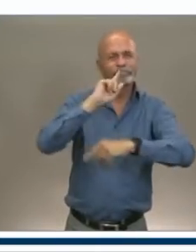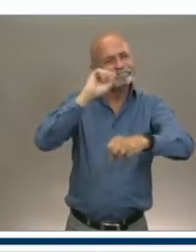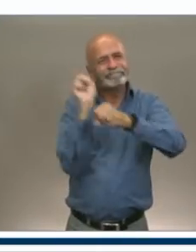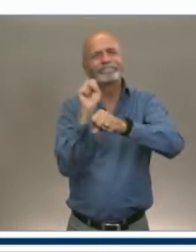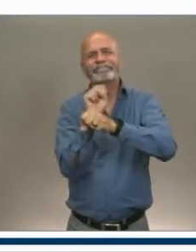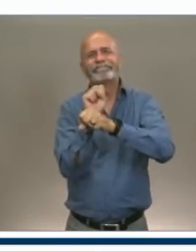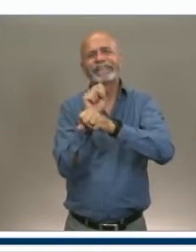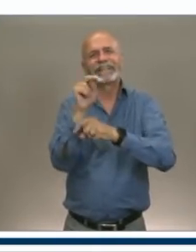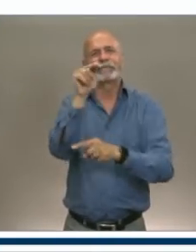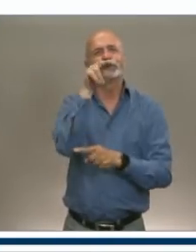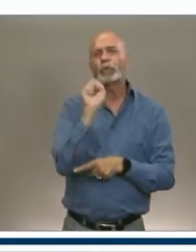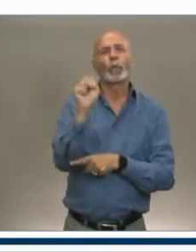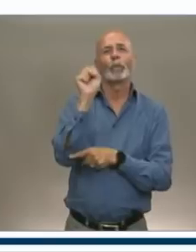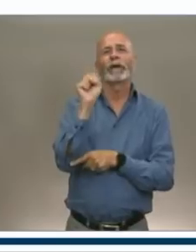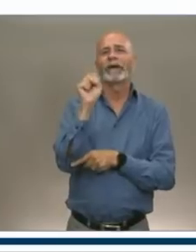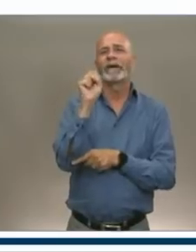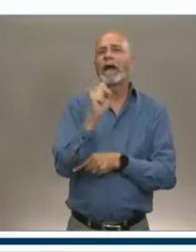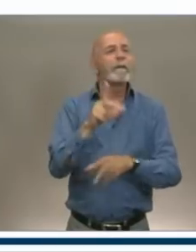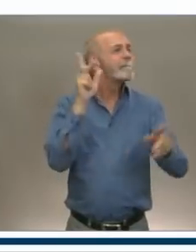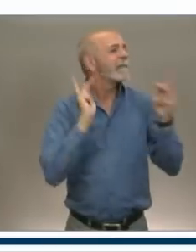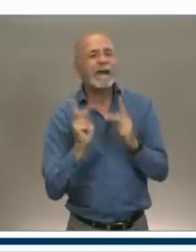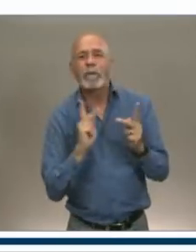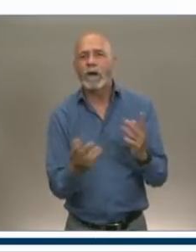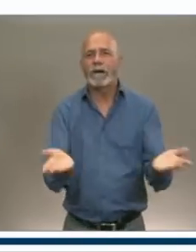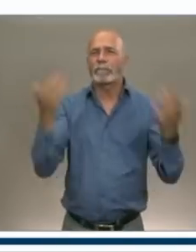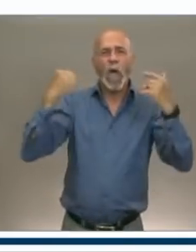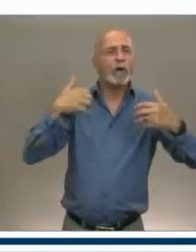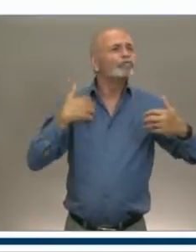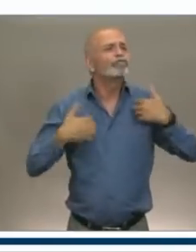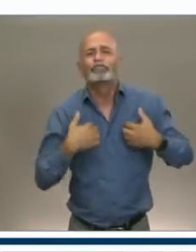People are resilient, welcoming.